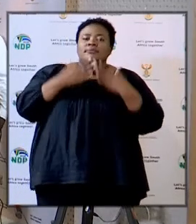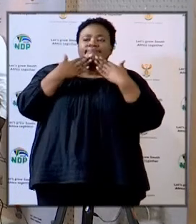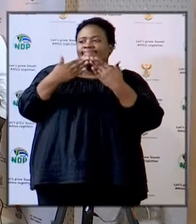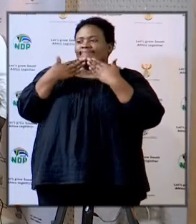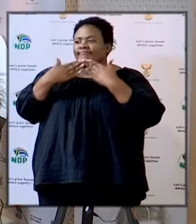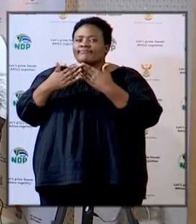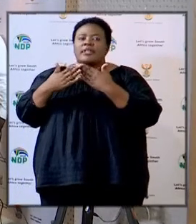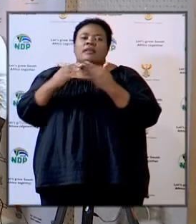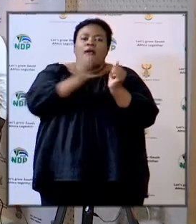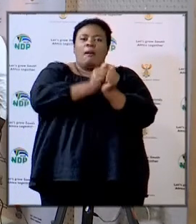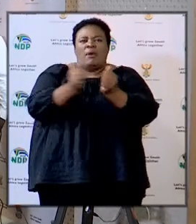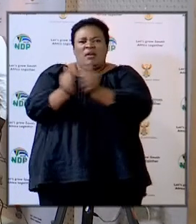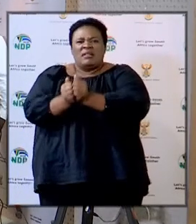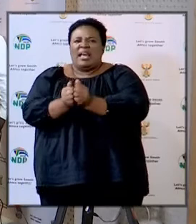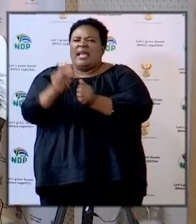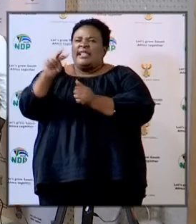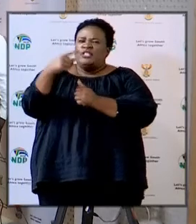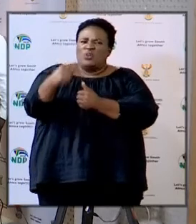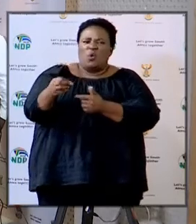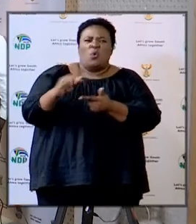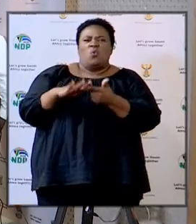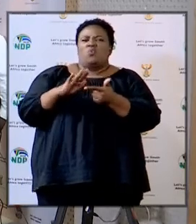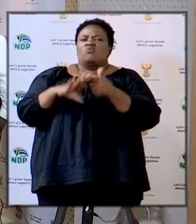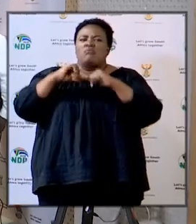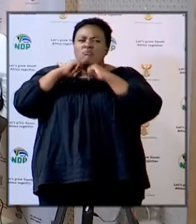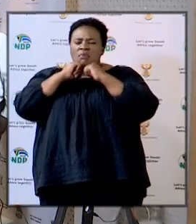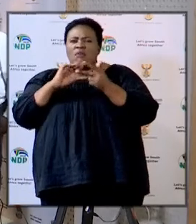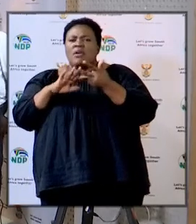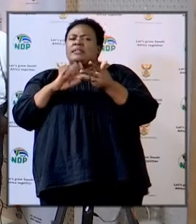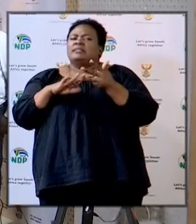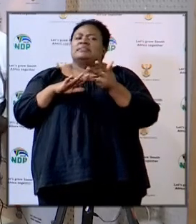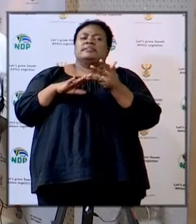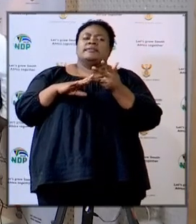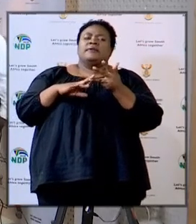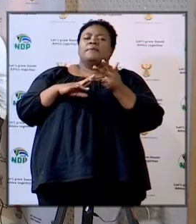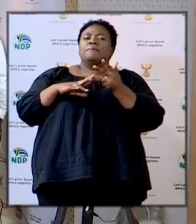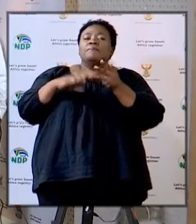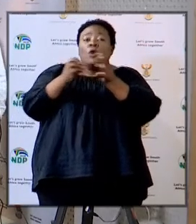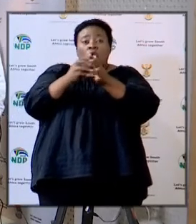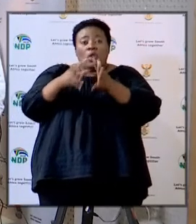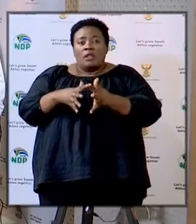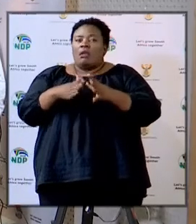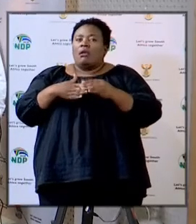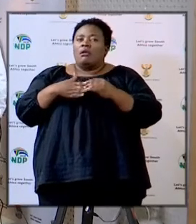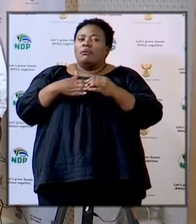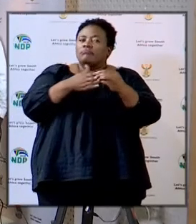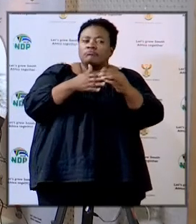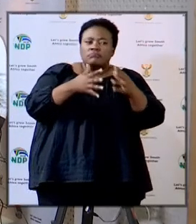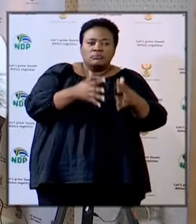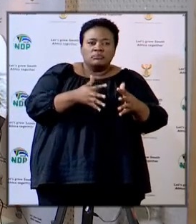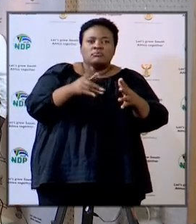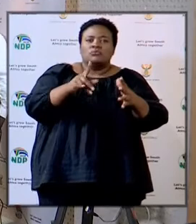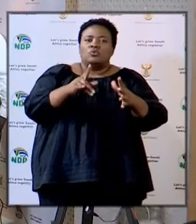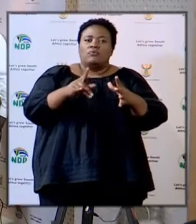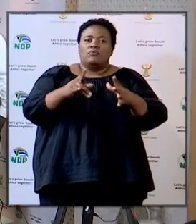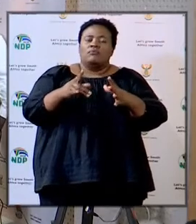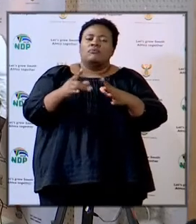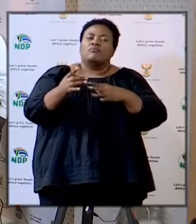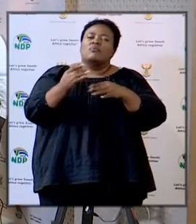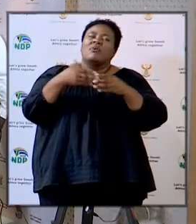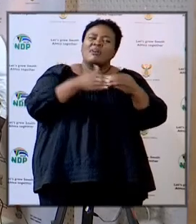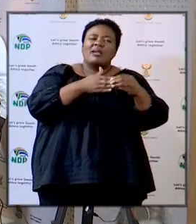partners from the teacher unions NGOs in the education sector learner formations for providing guidance in particular